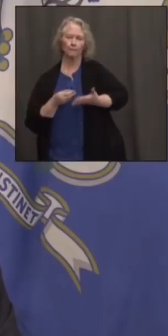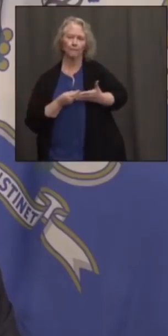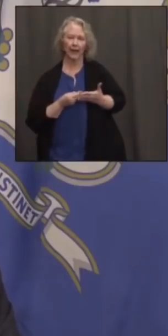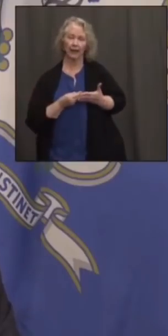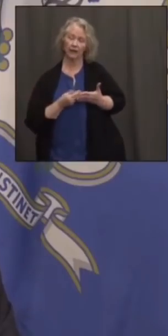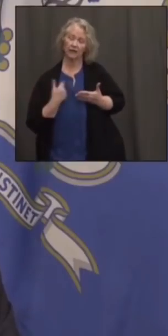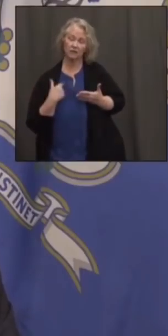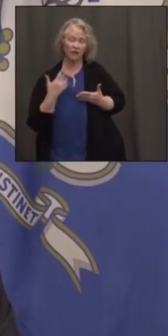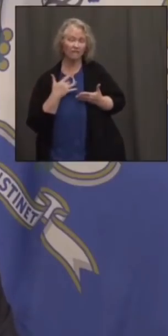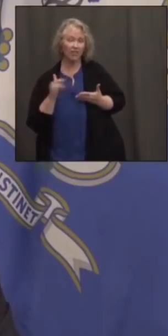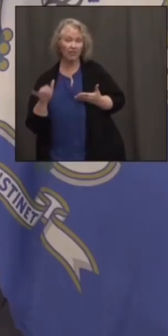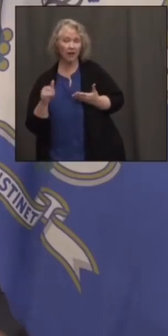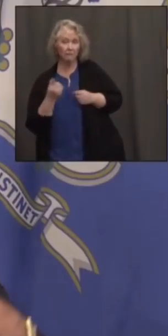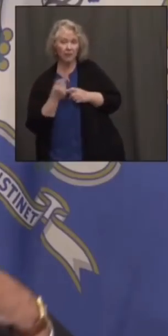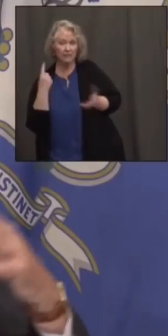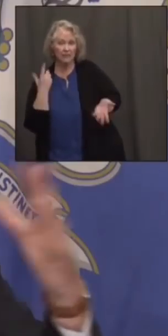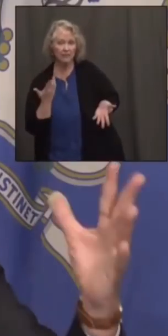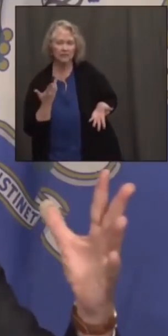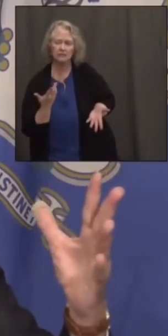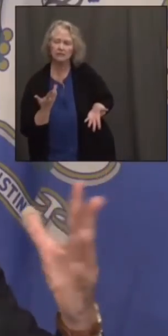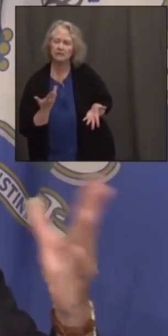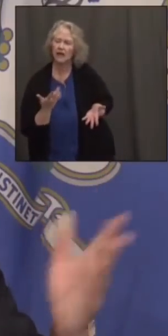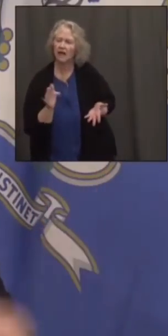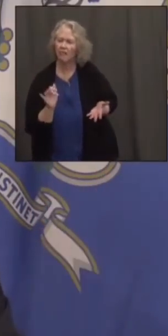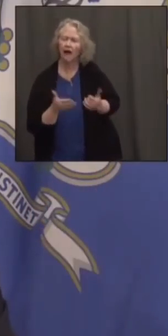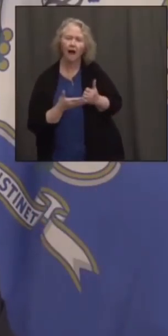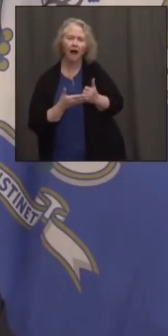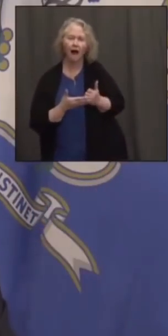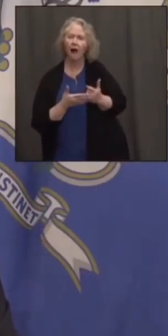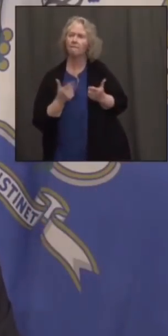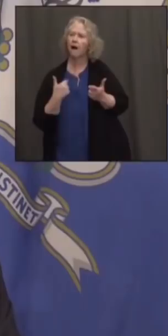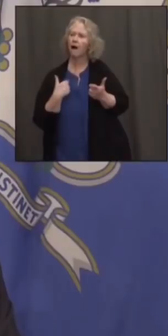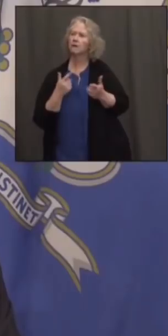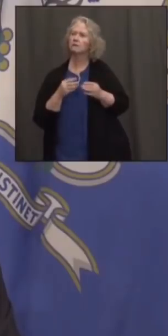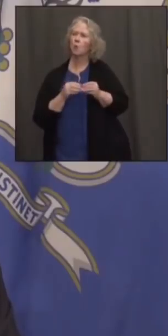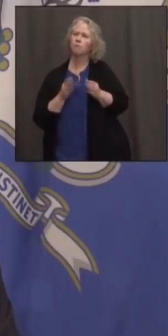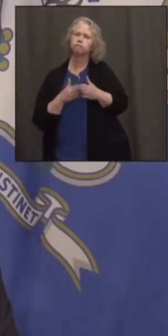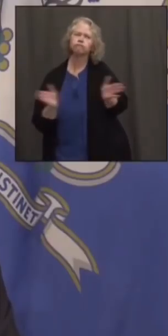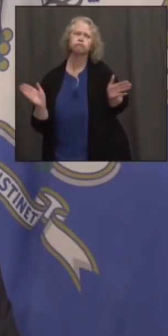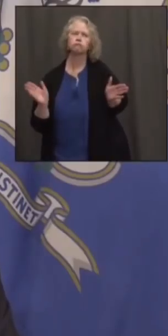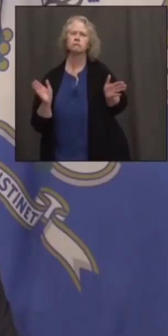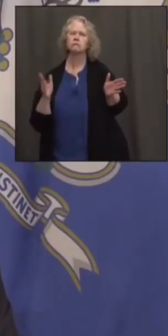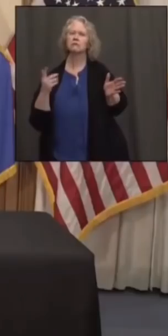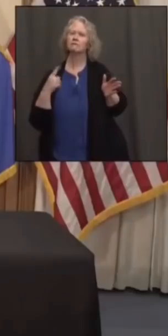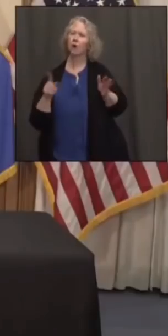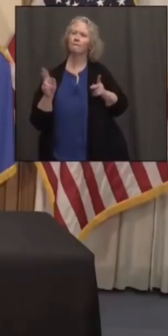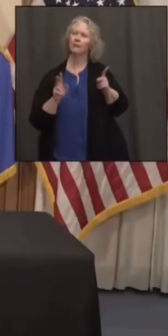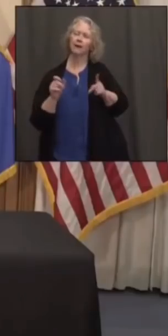awful lot of sense to me and all serves to expand the housing stock for people who can't afford it otherwise.